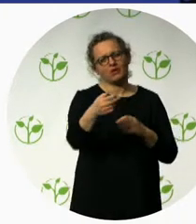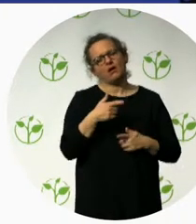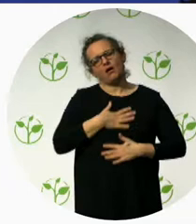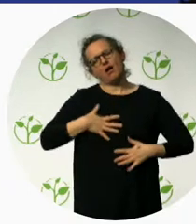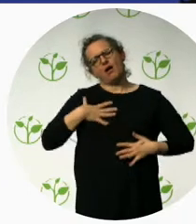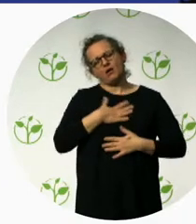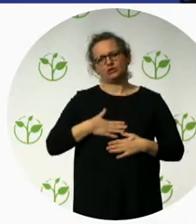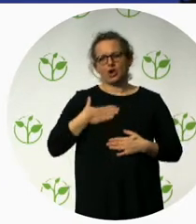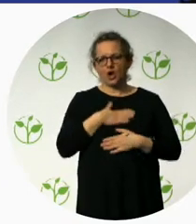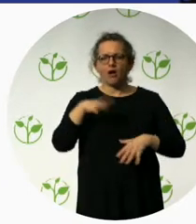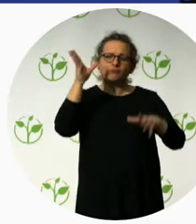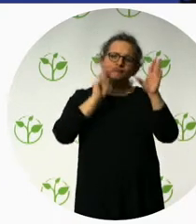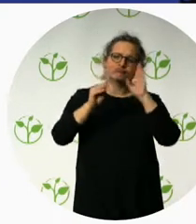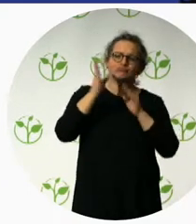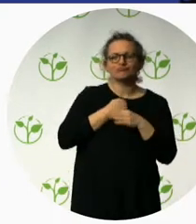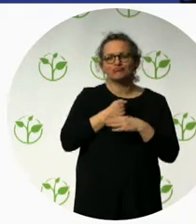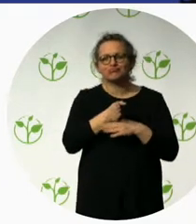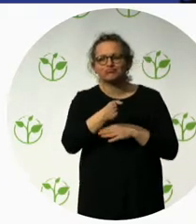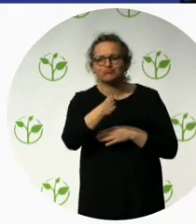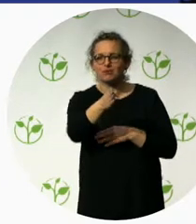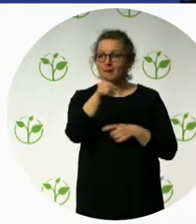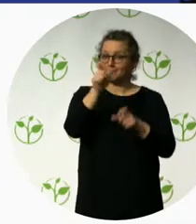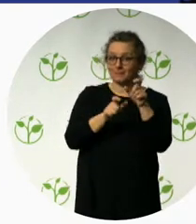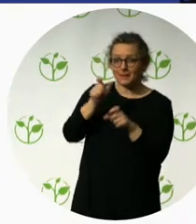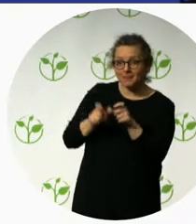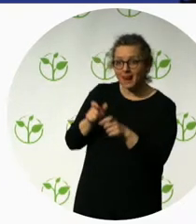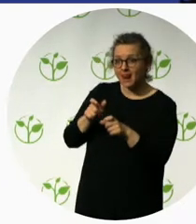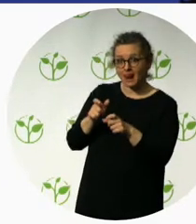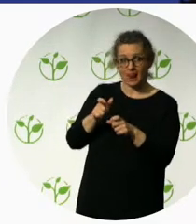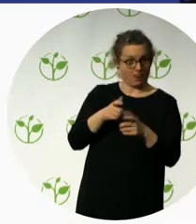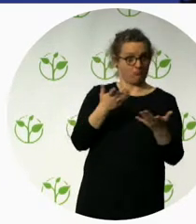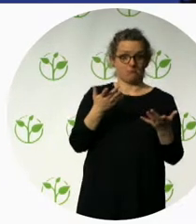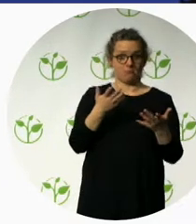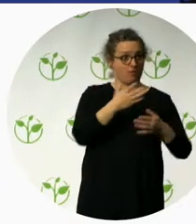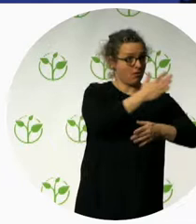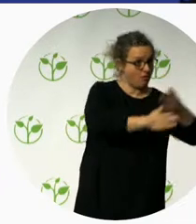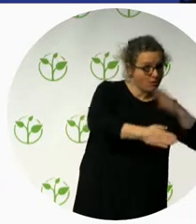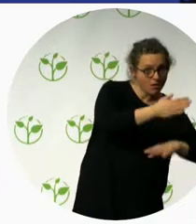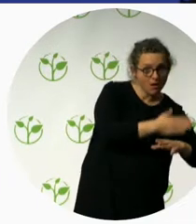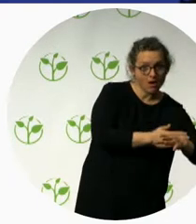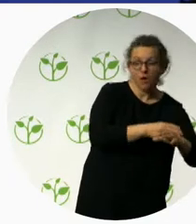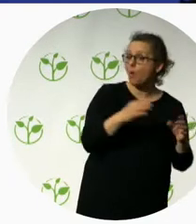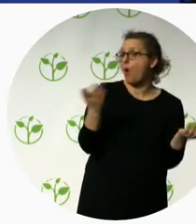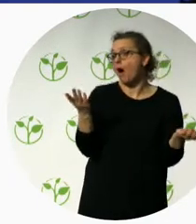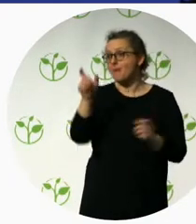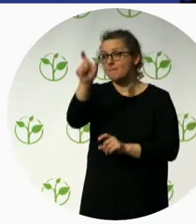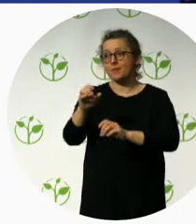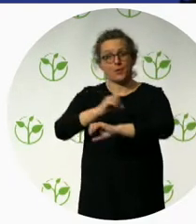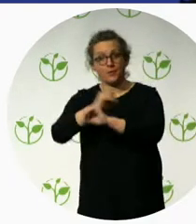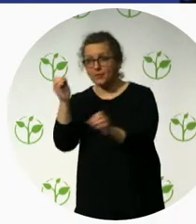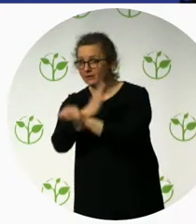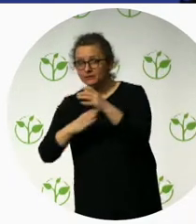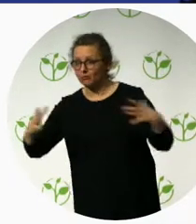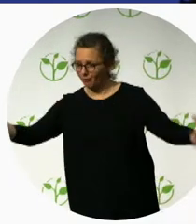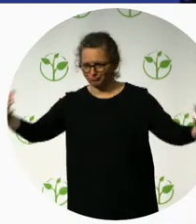disabilities and other people that did not have any kind of experience of a disability. And then, together, we were able to improve new